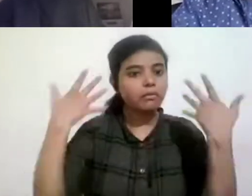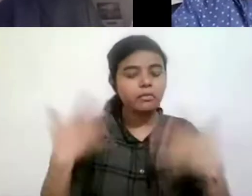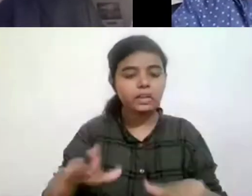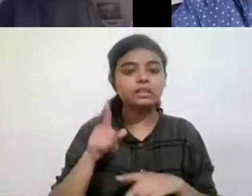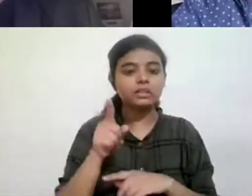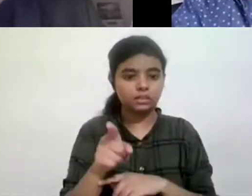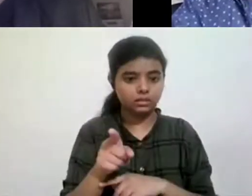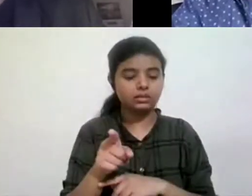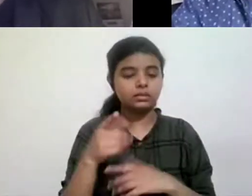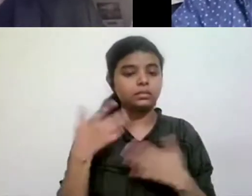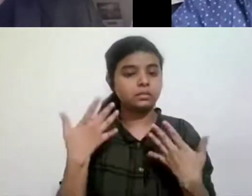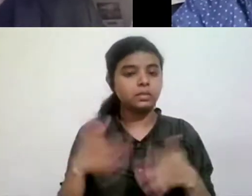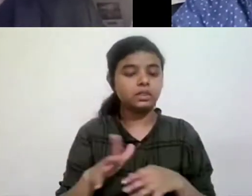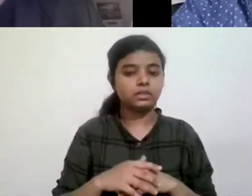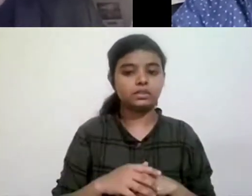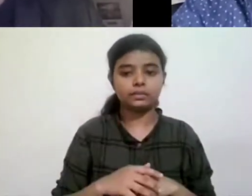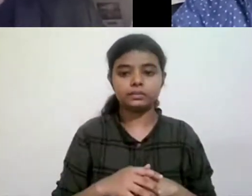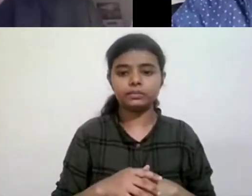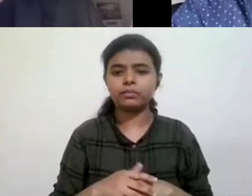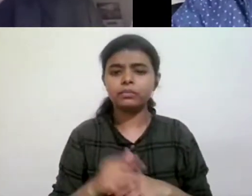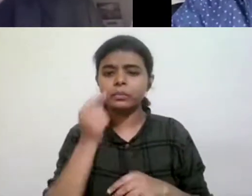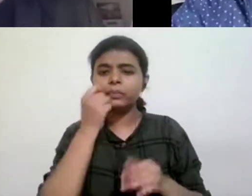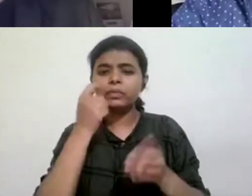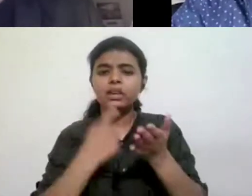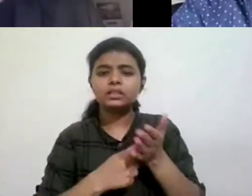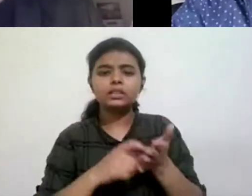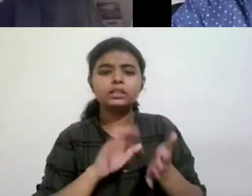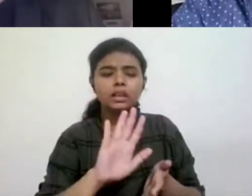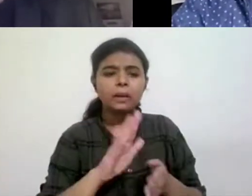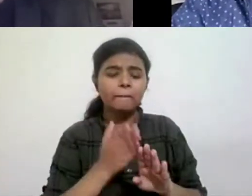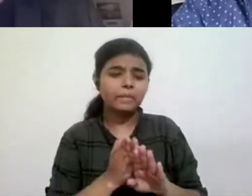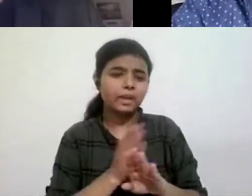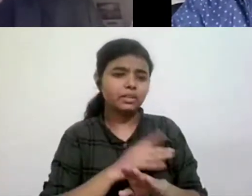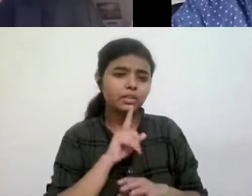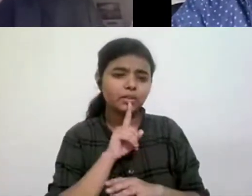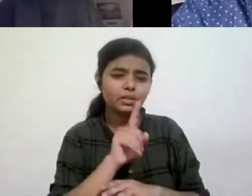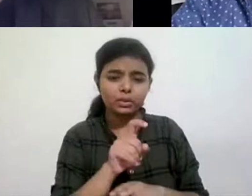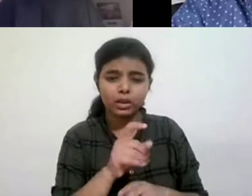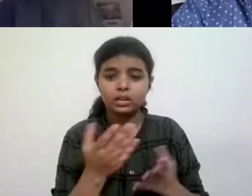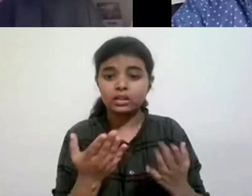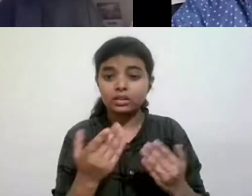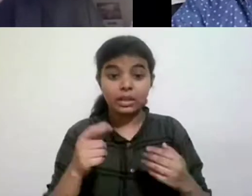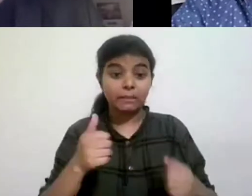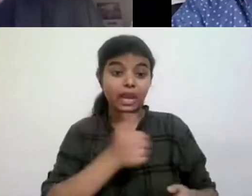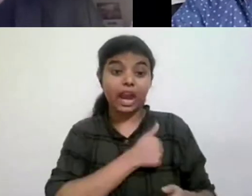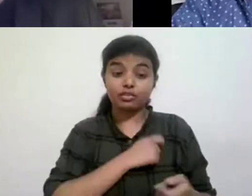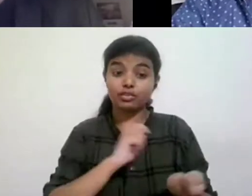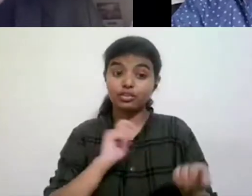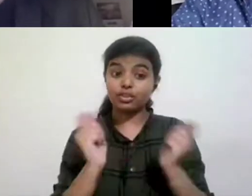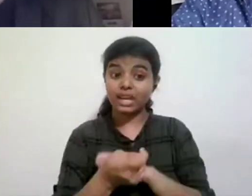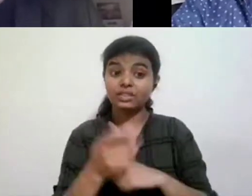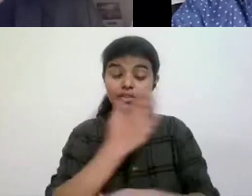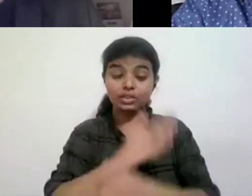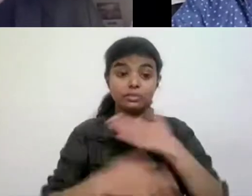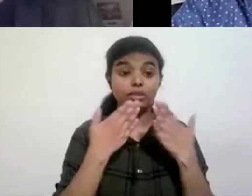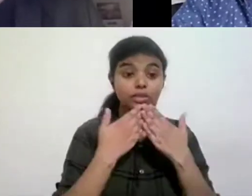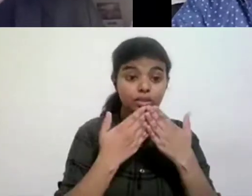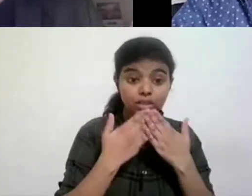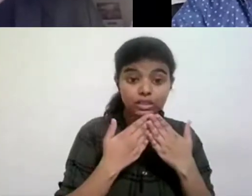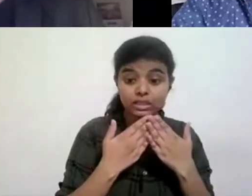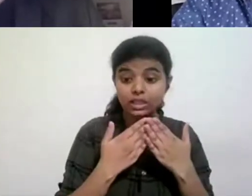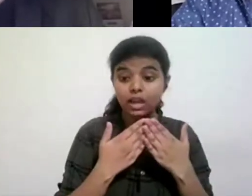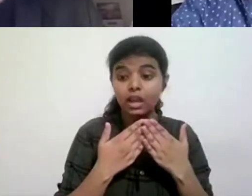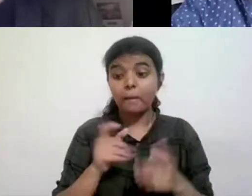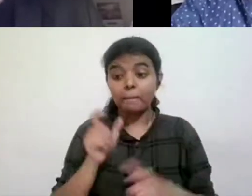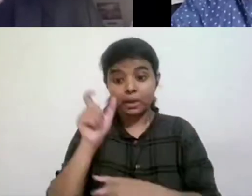be done. Uh, before that, Shadha Devi has asked if there's a need to change the attitude of disability studies of people who do disability